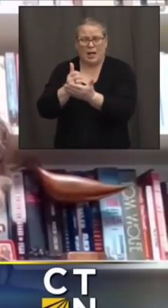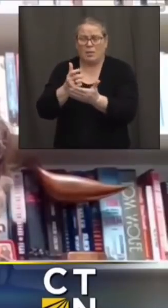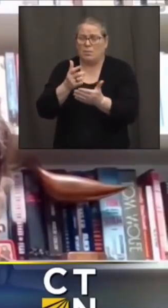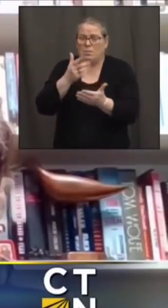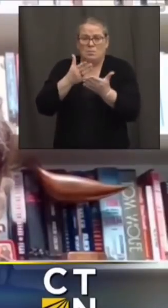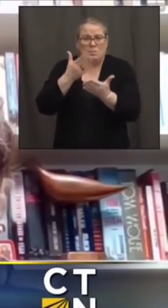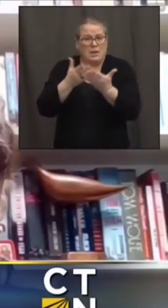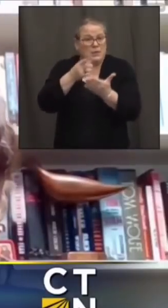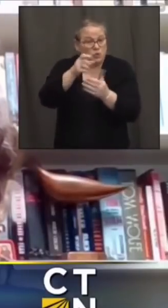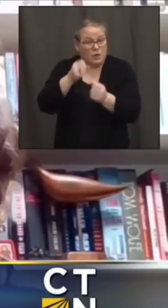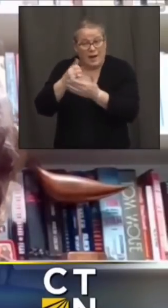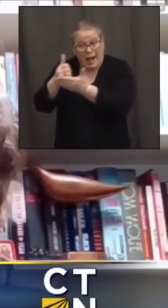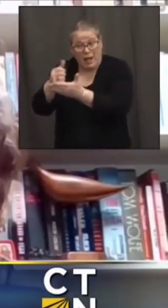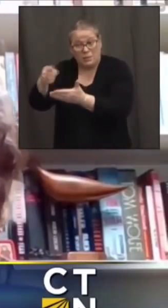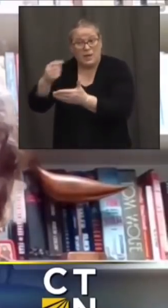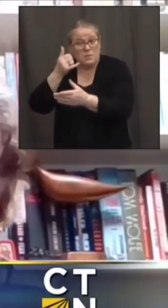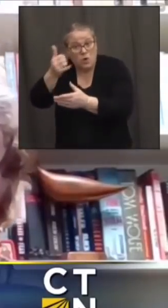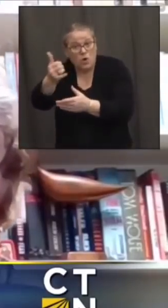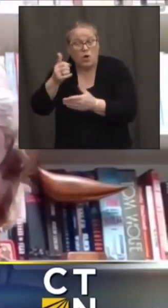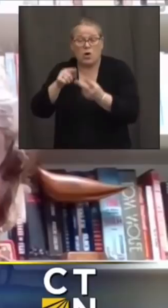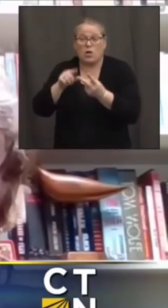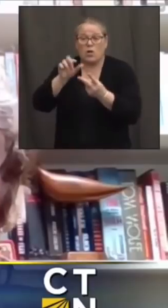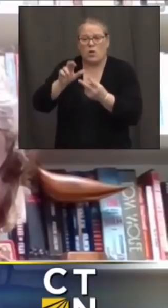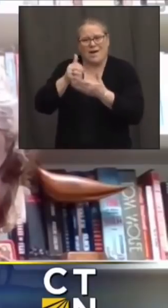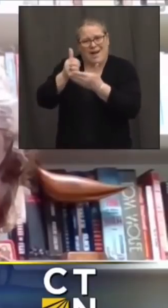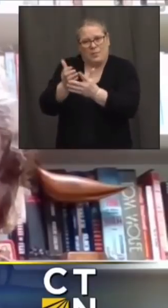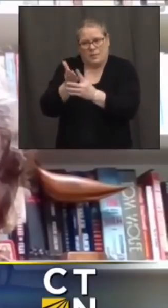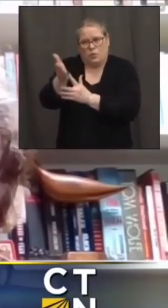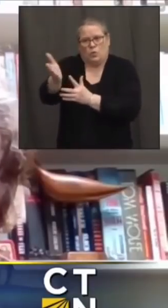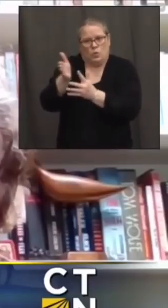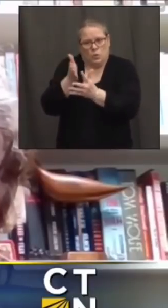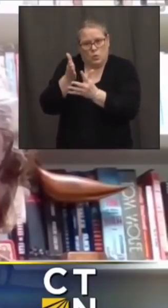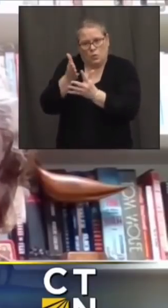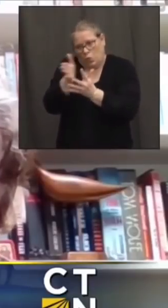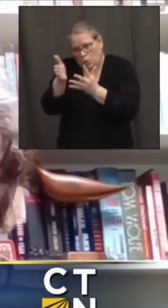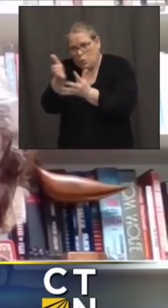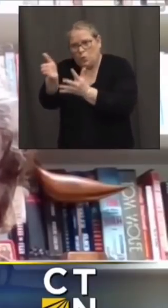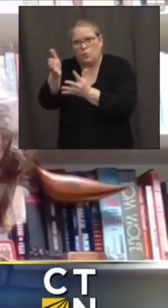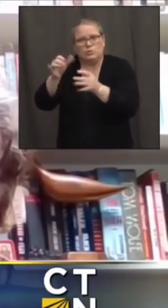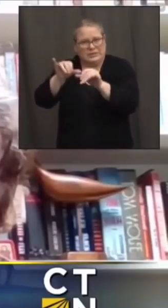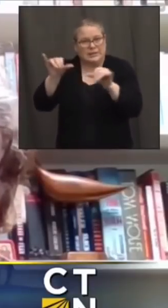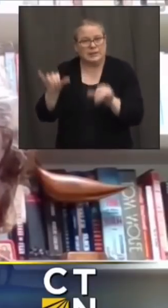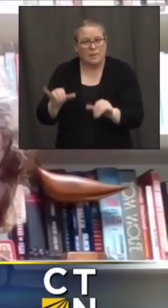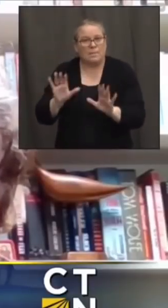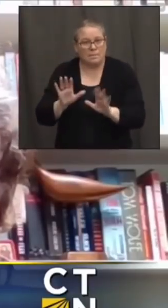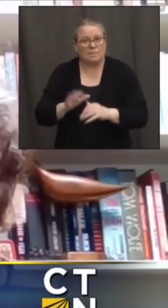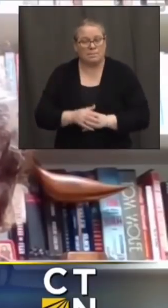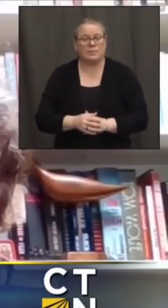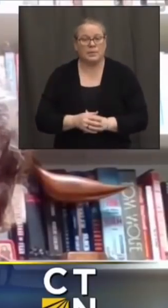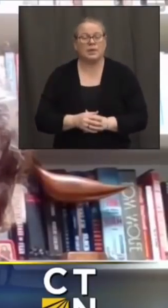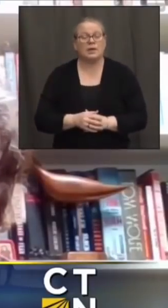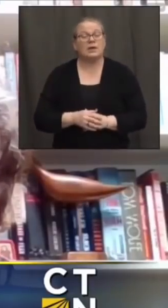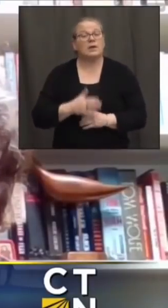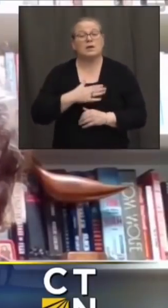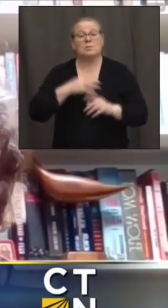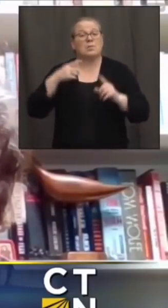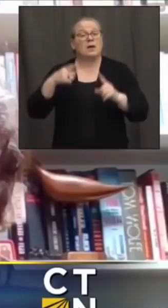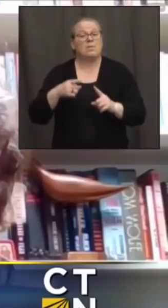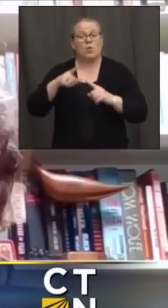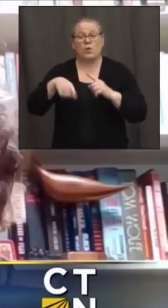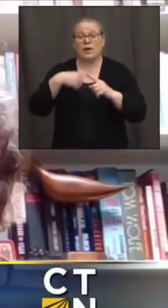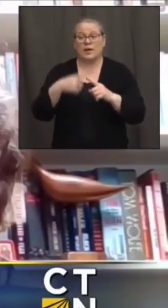call or helping them navigate the system but um to the point i made earlier about the allocation